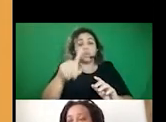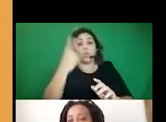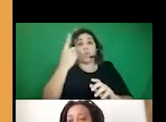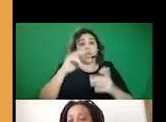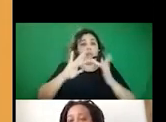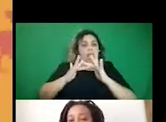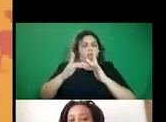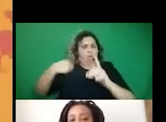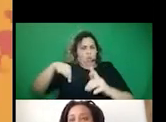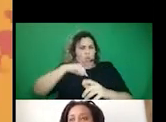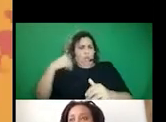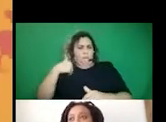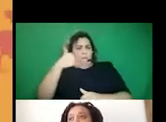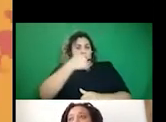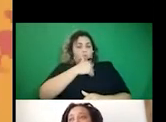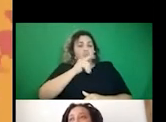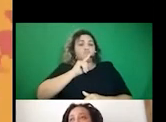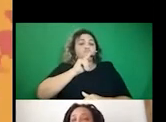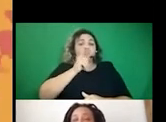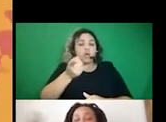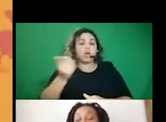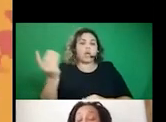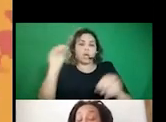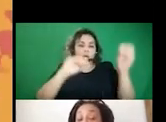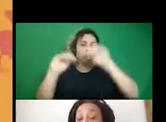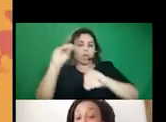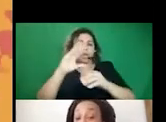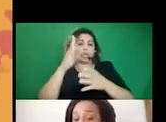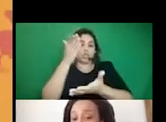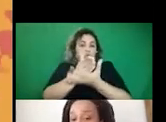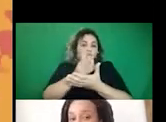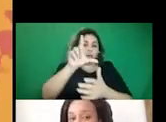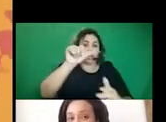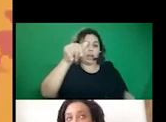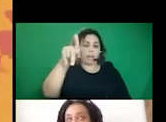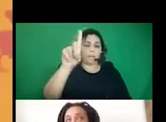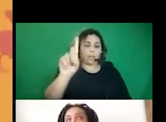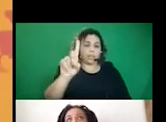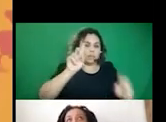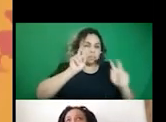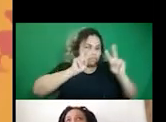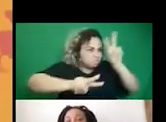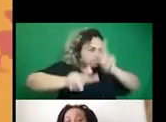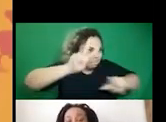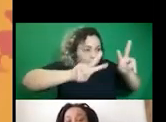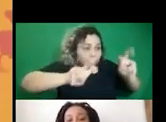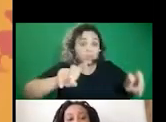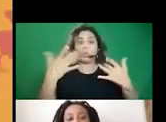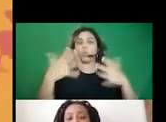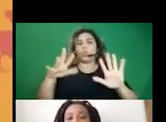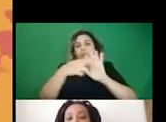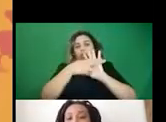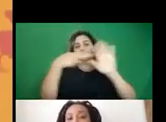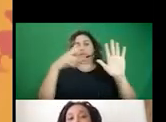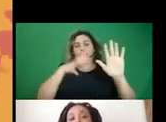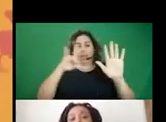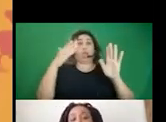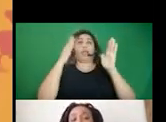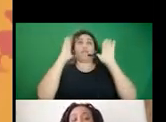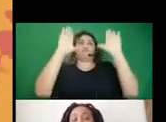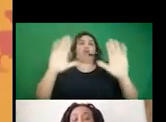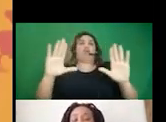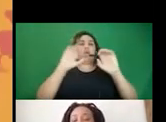members actually put stop LAPD spying is the network member, which is fantastic organization. Um,